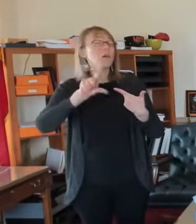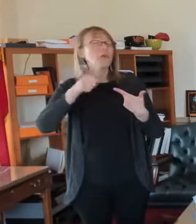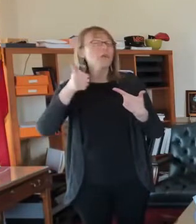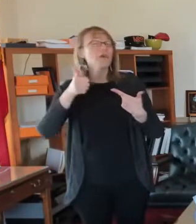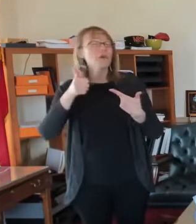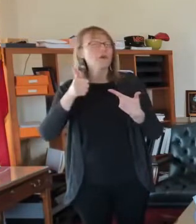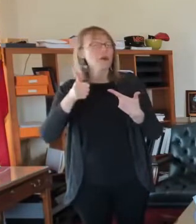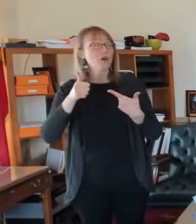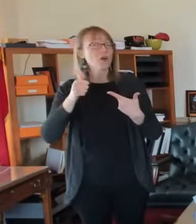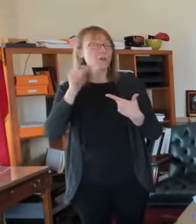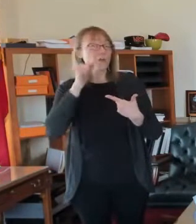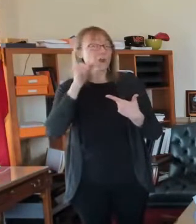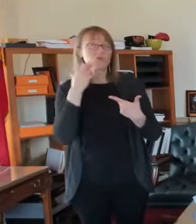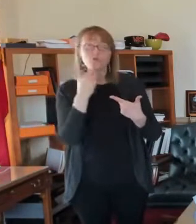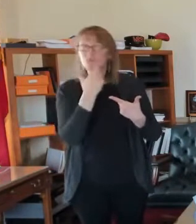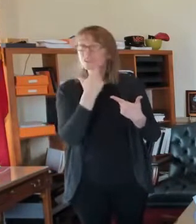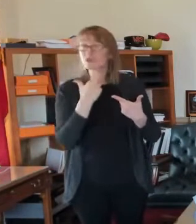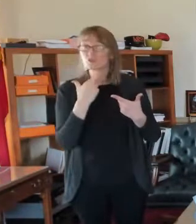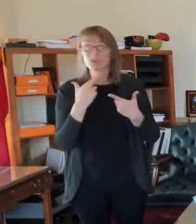restrictions?